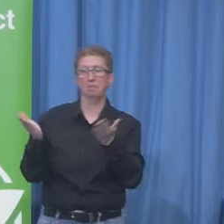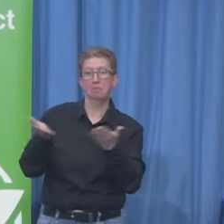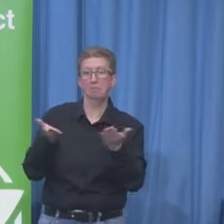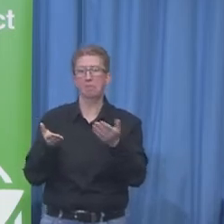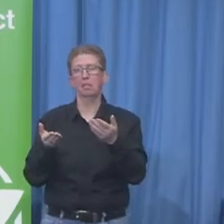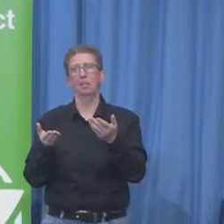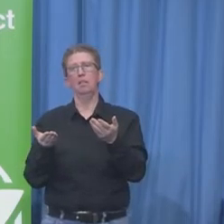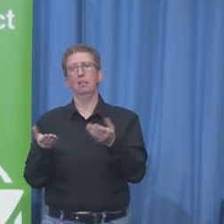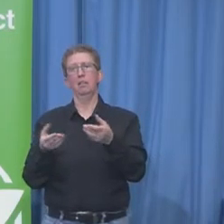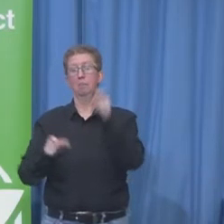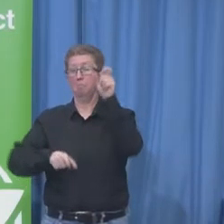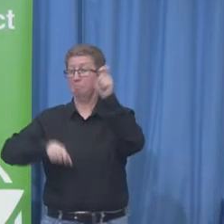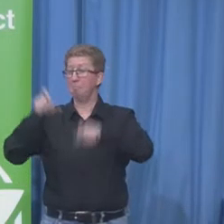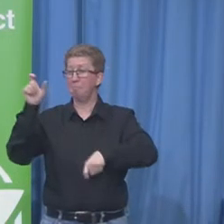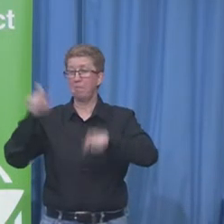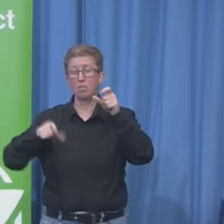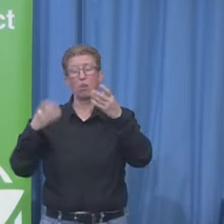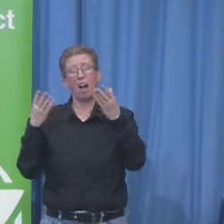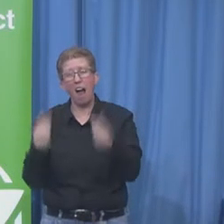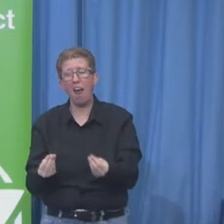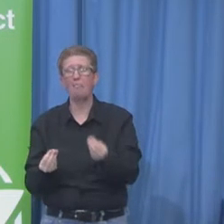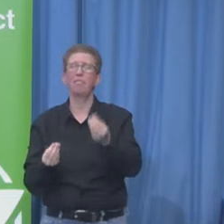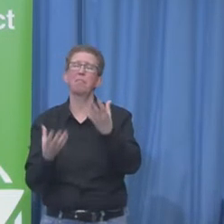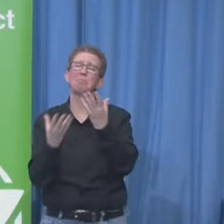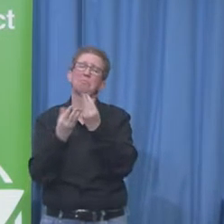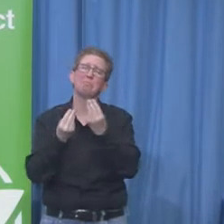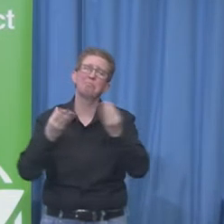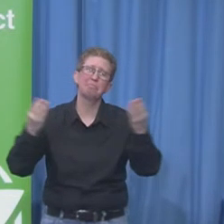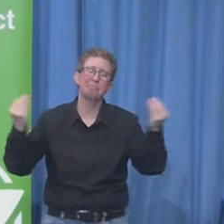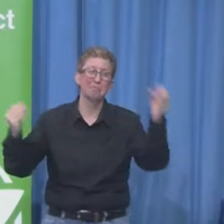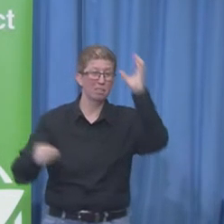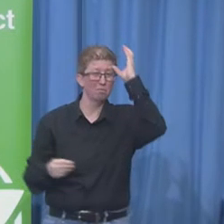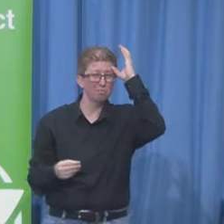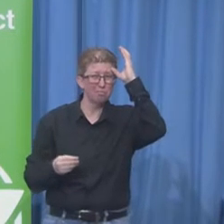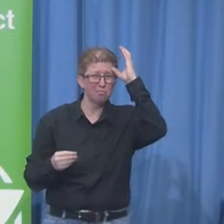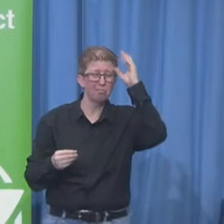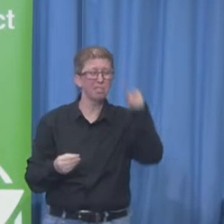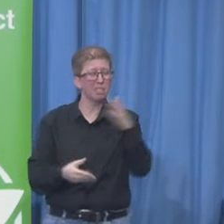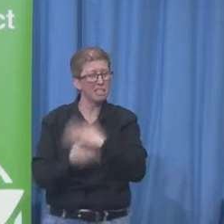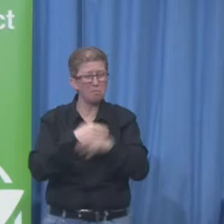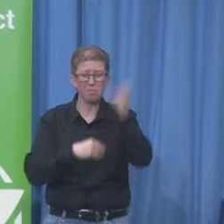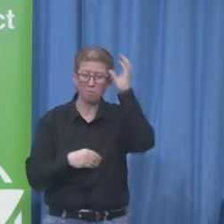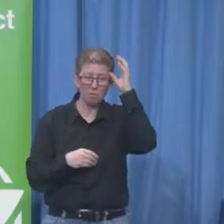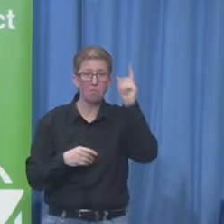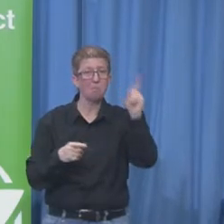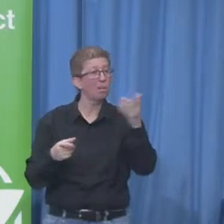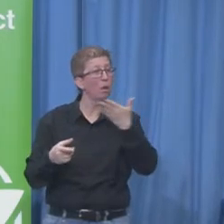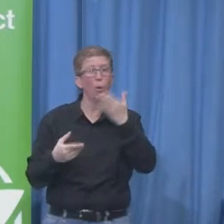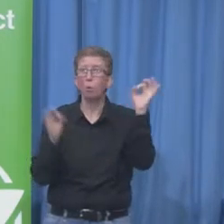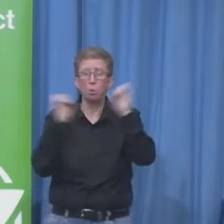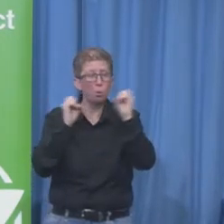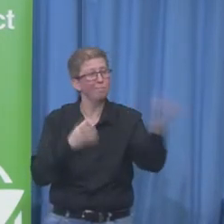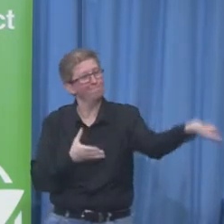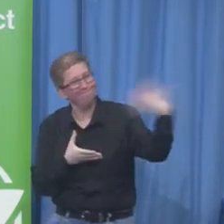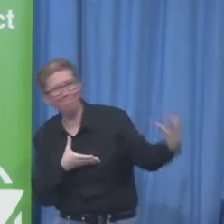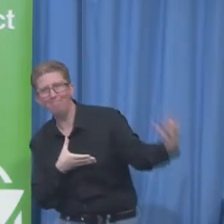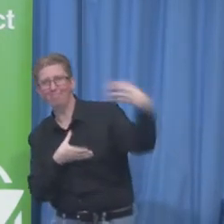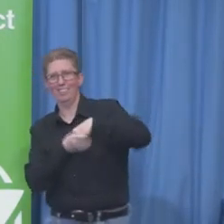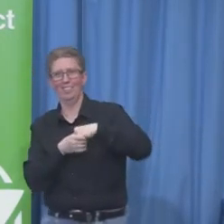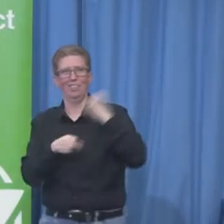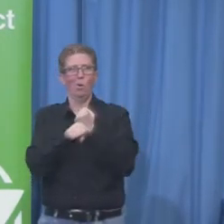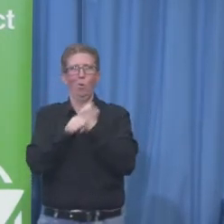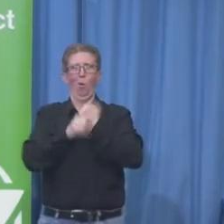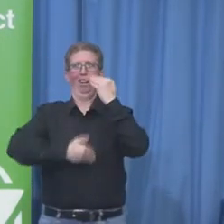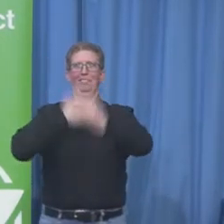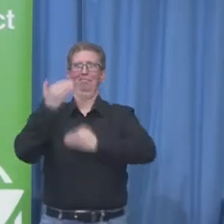the world. And we think at the end of the day this is a unique opportunity and a unique time to positively impact not only our workforce